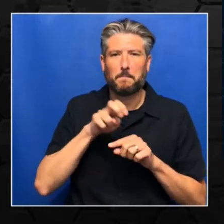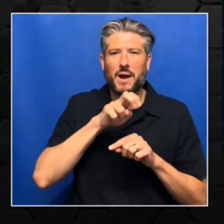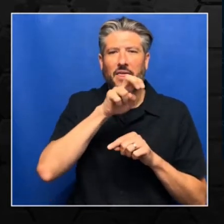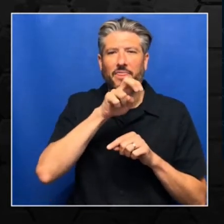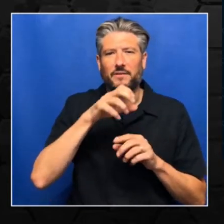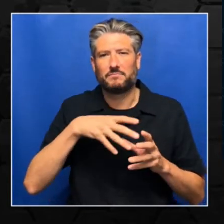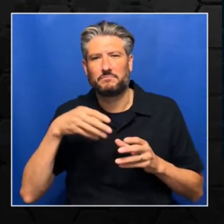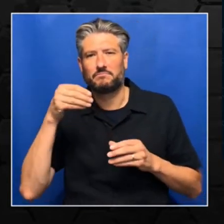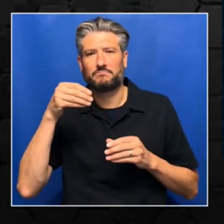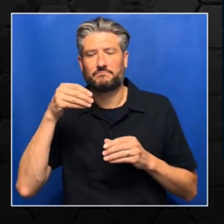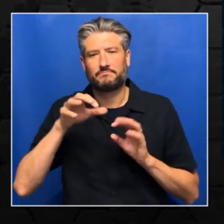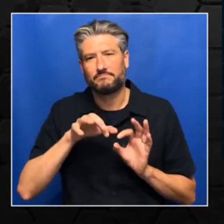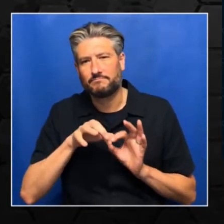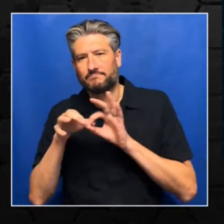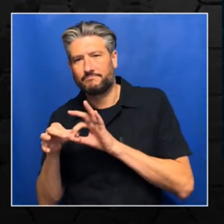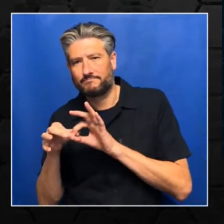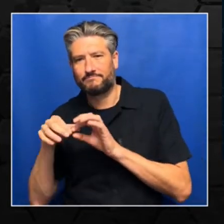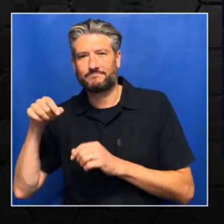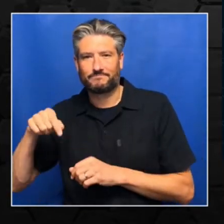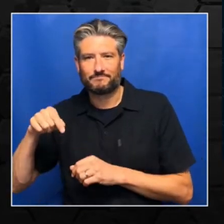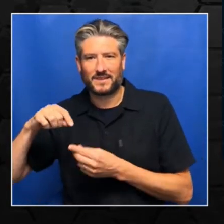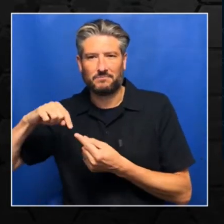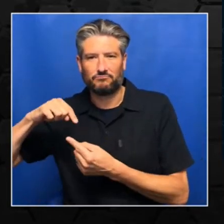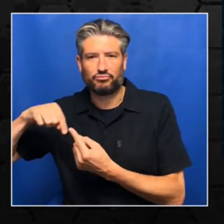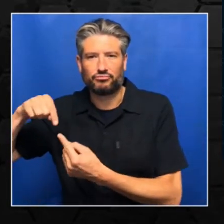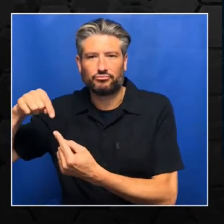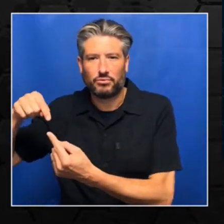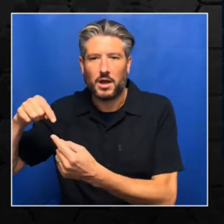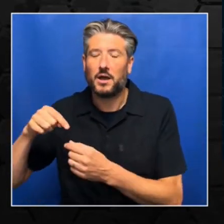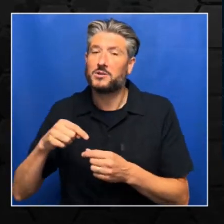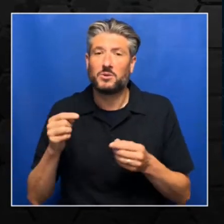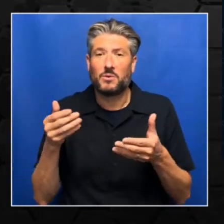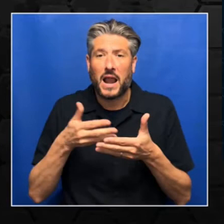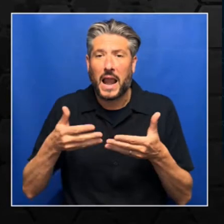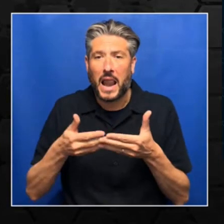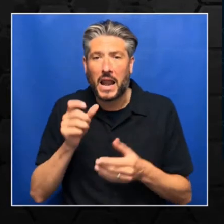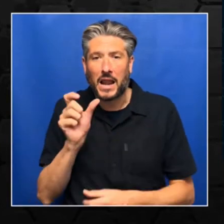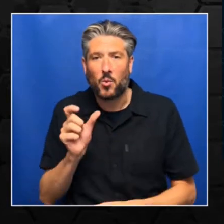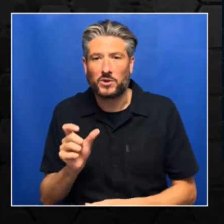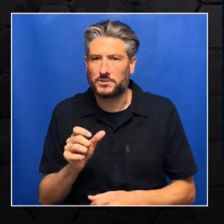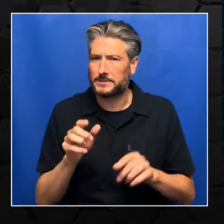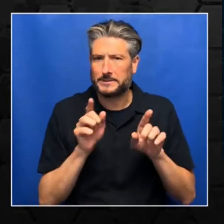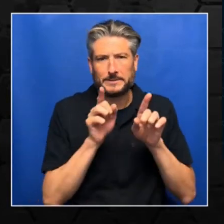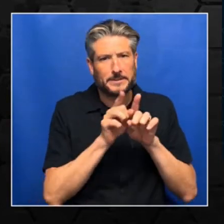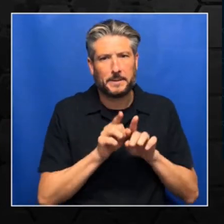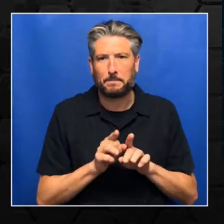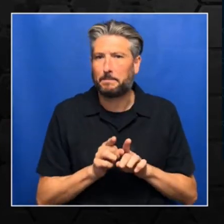similar to Python language. And thus, works with other Python packages very well.